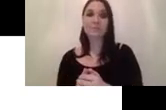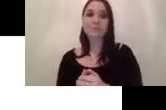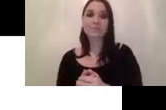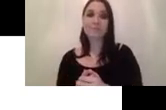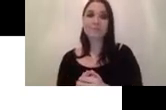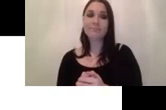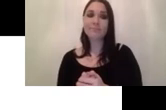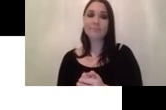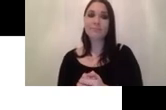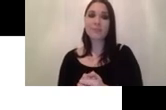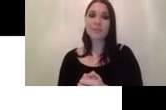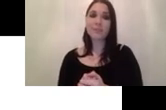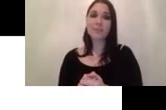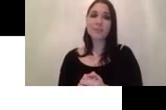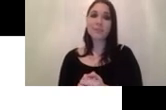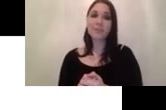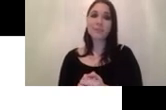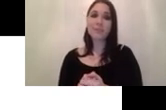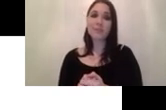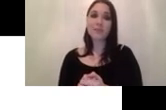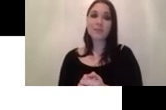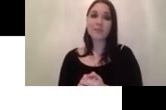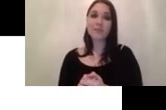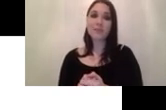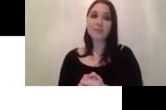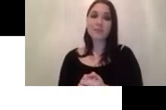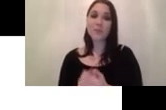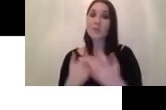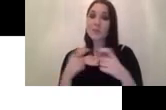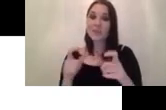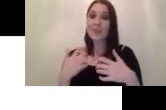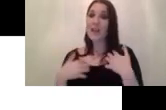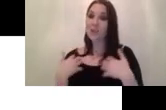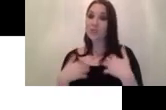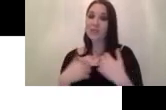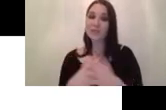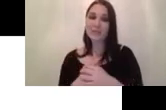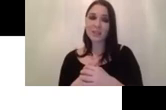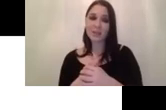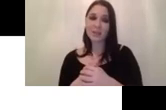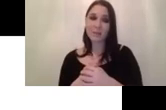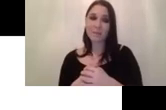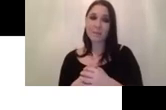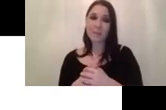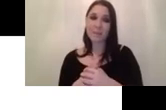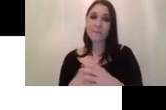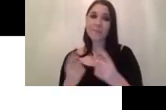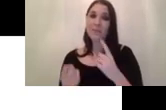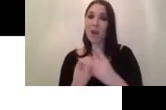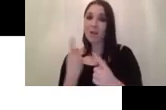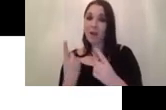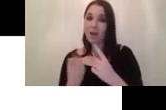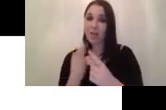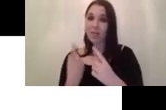um so yeah but that's still quite interesting and there is actually another uh